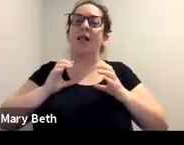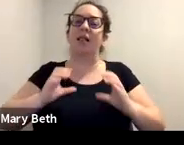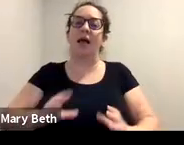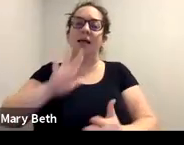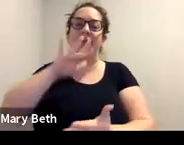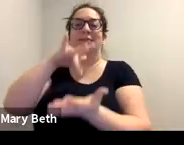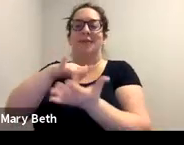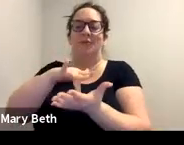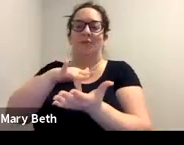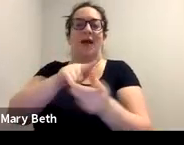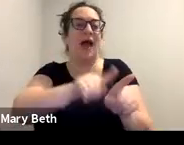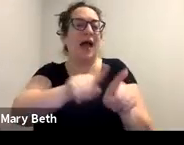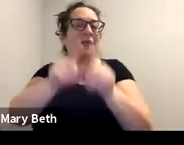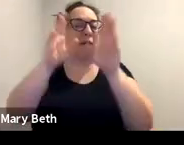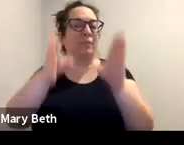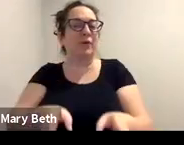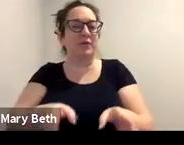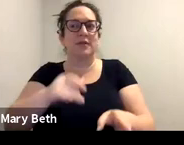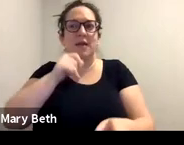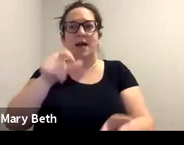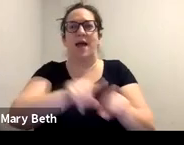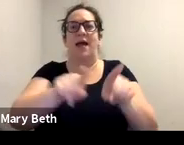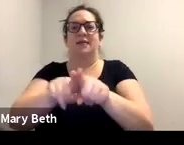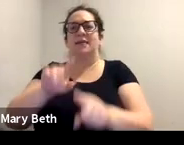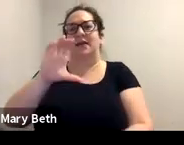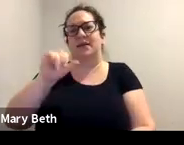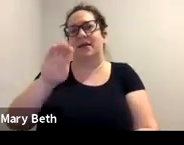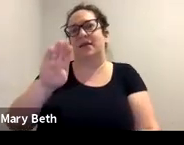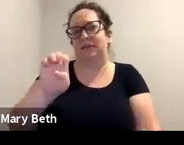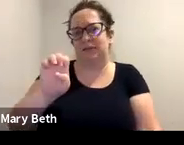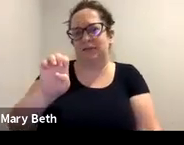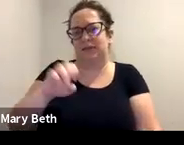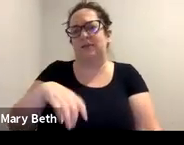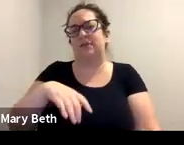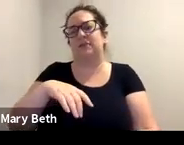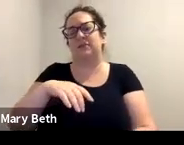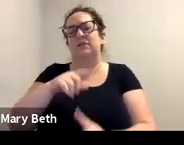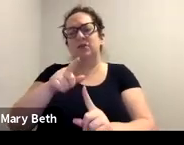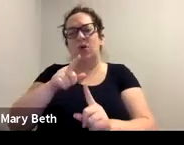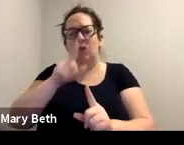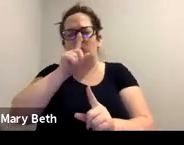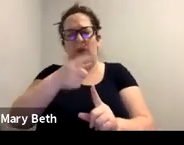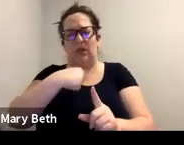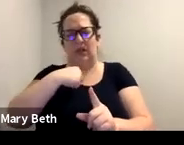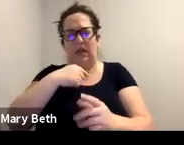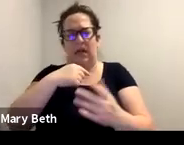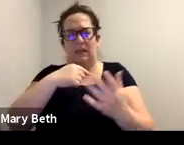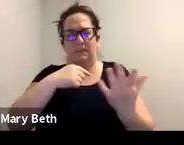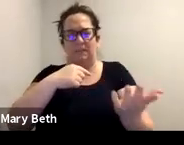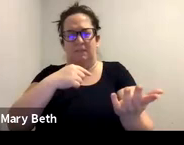a person and not as a case. Um, and it's something I also encourage, uh, kind of